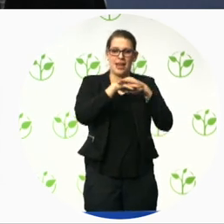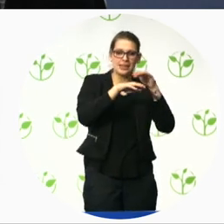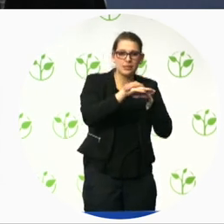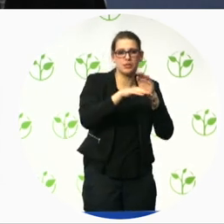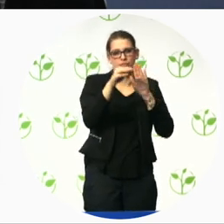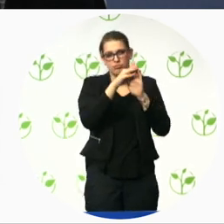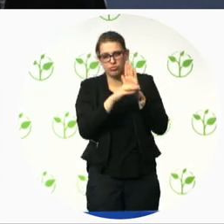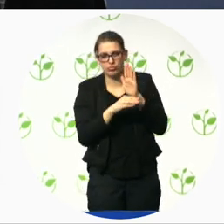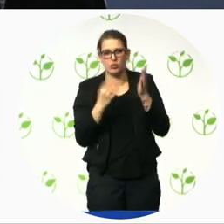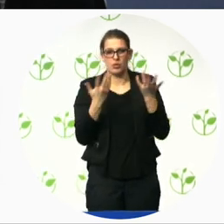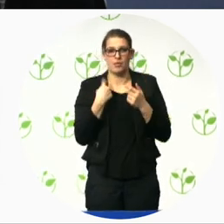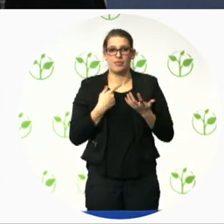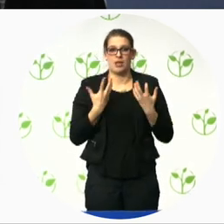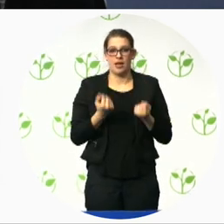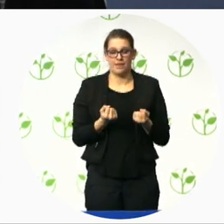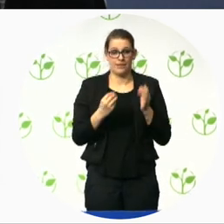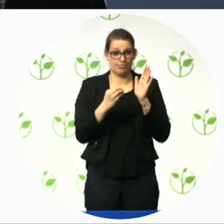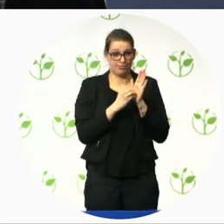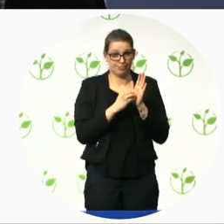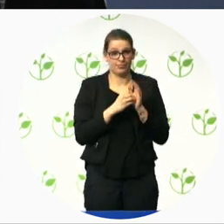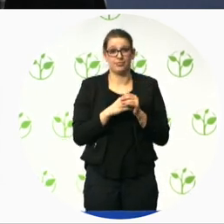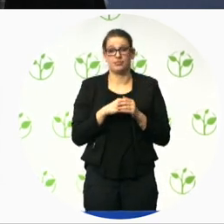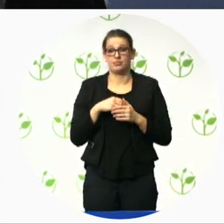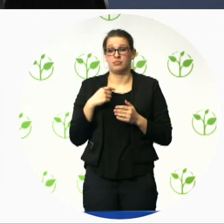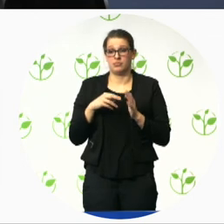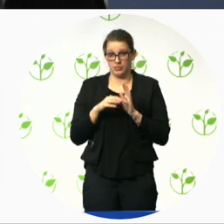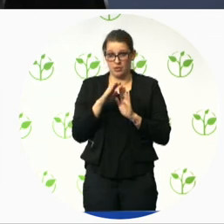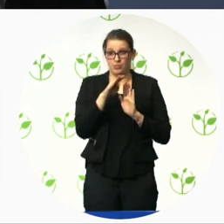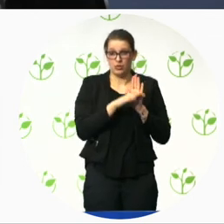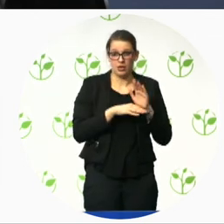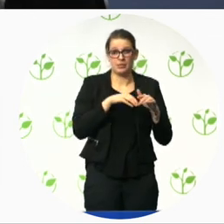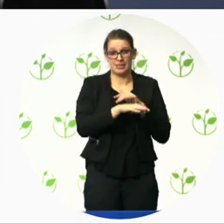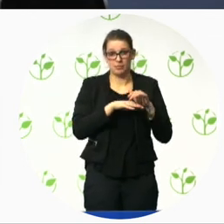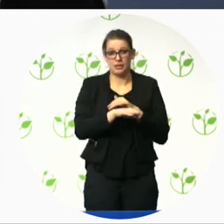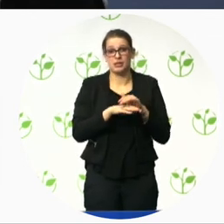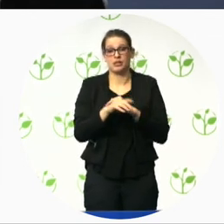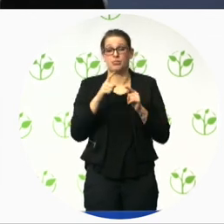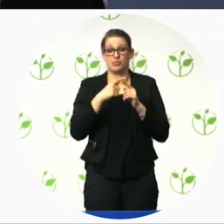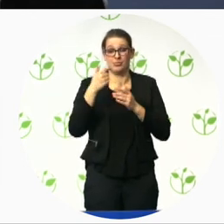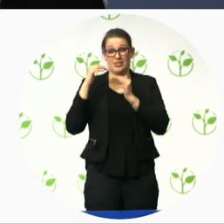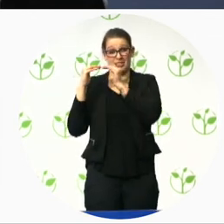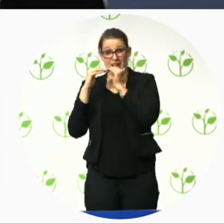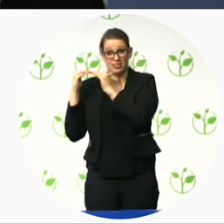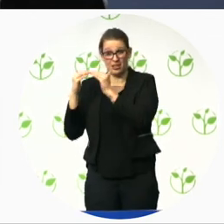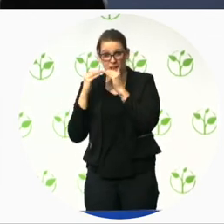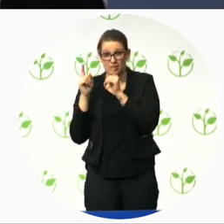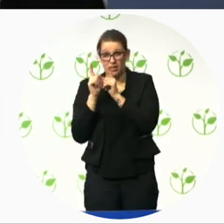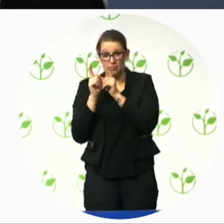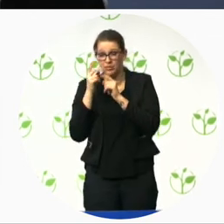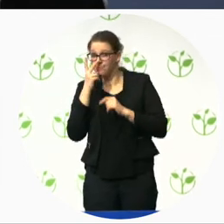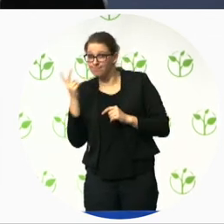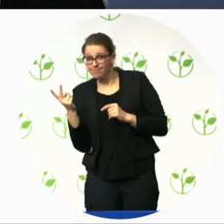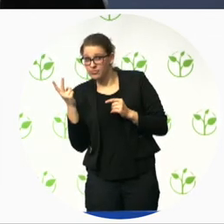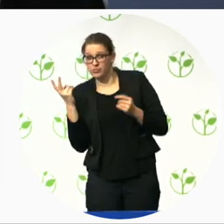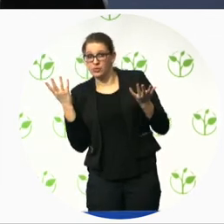which is the integrated regulation so we call it a regulation and we call it standards we kind of use the same words but it really is law